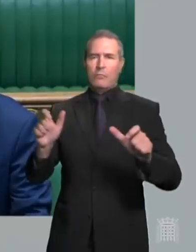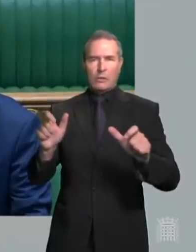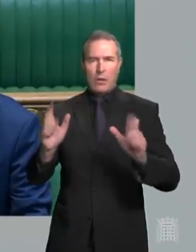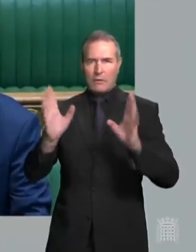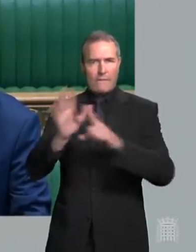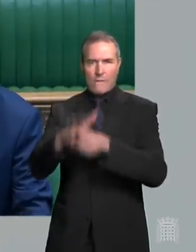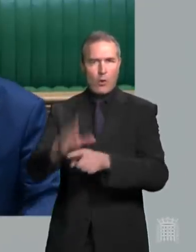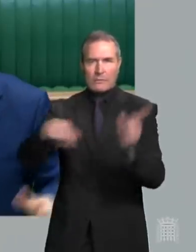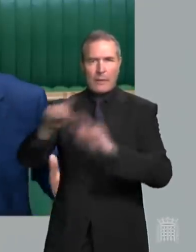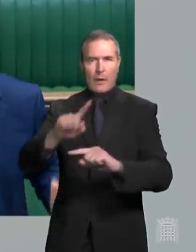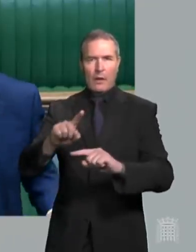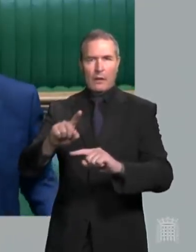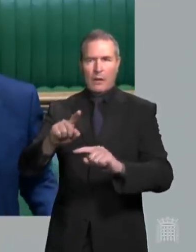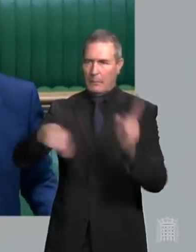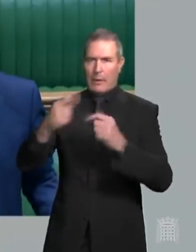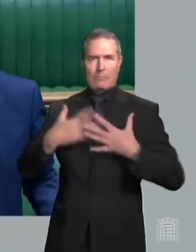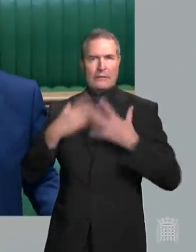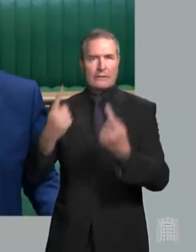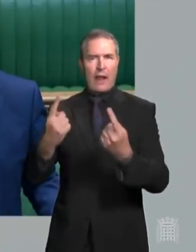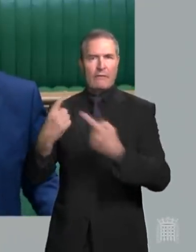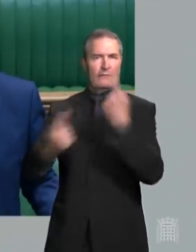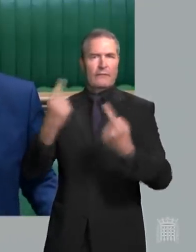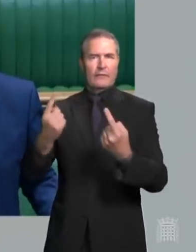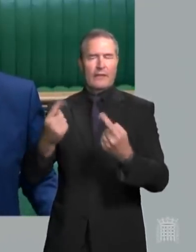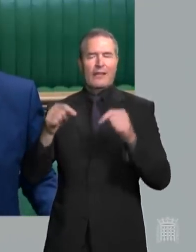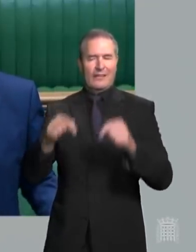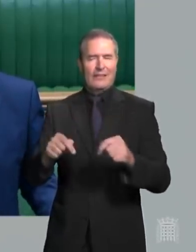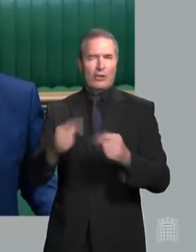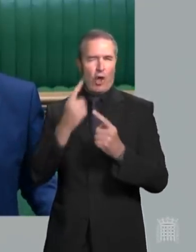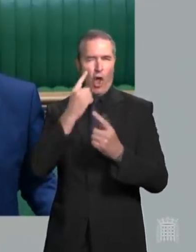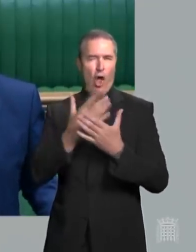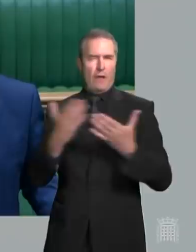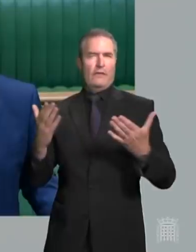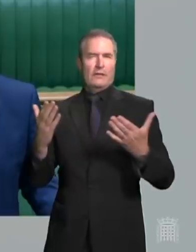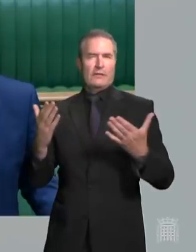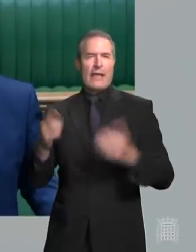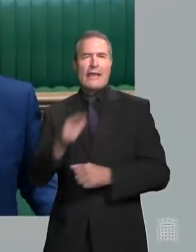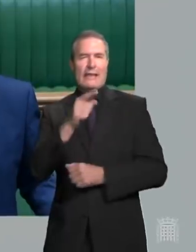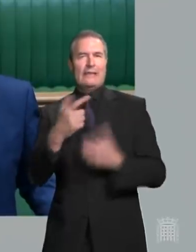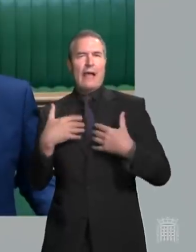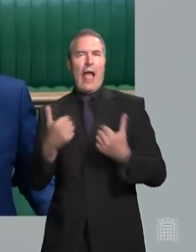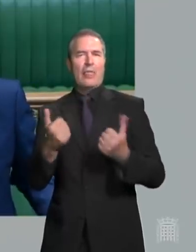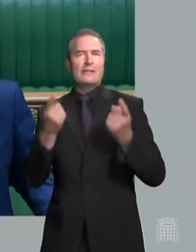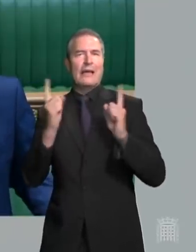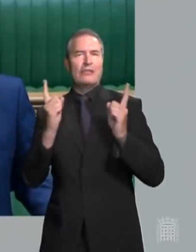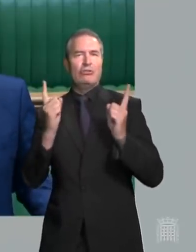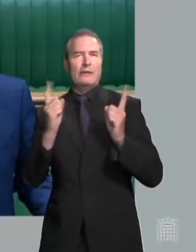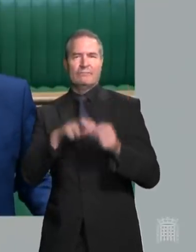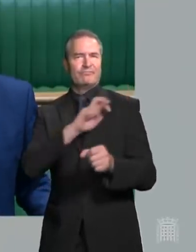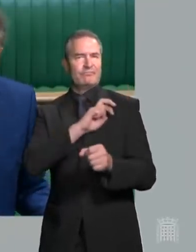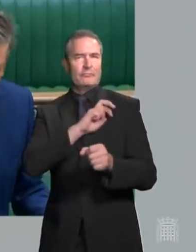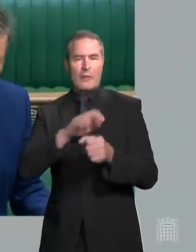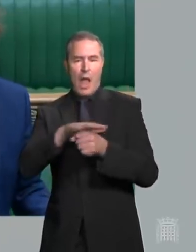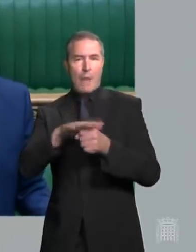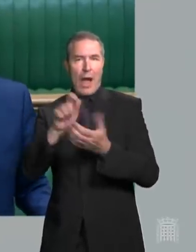ridiculous. It's clear what this is all about. He's lost a health secretary. He's lost a by-election.